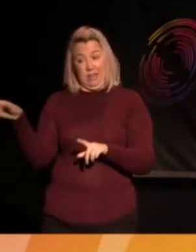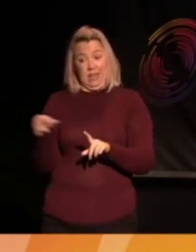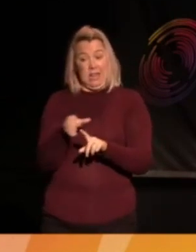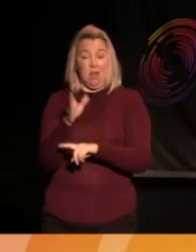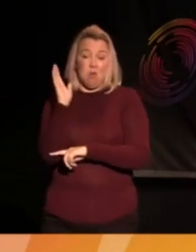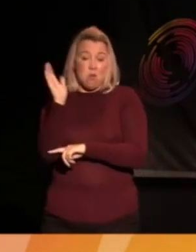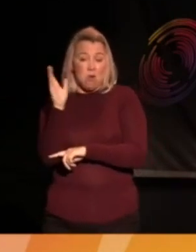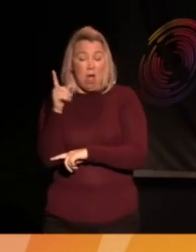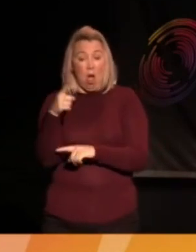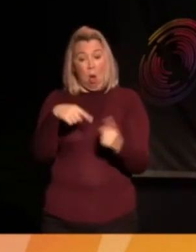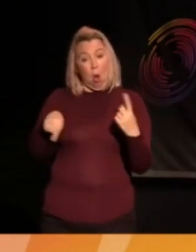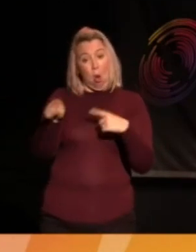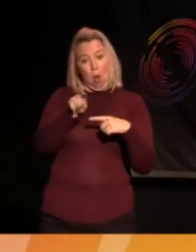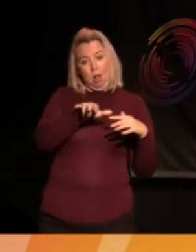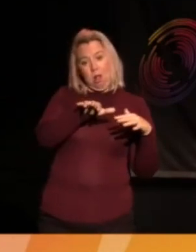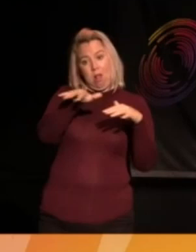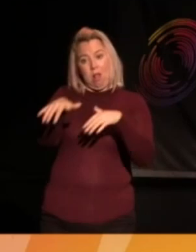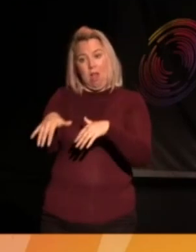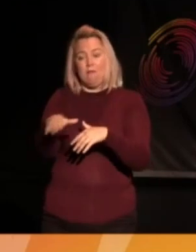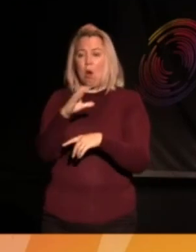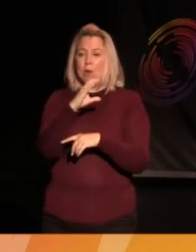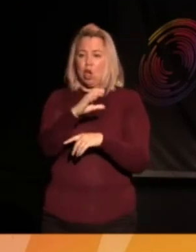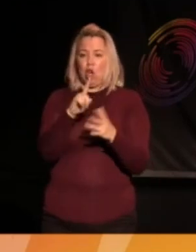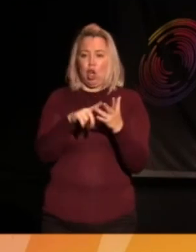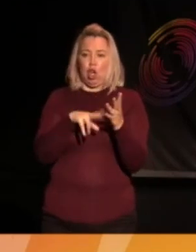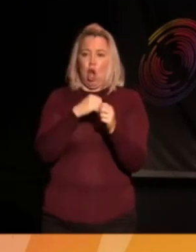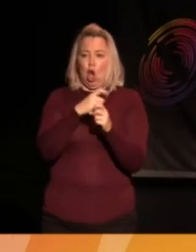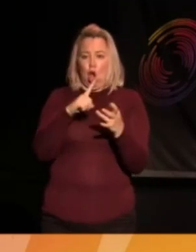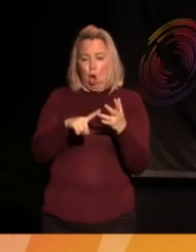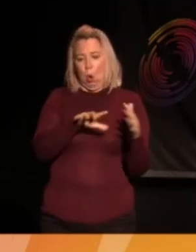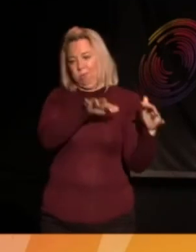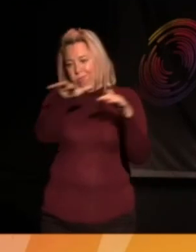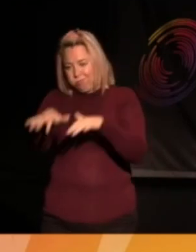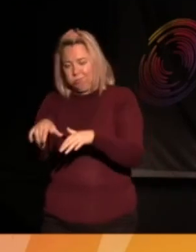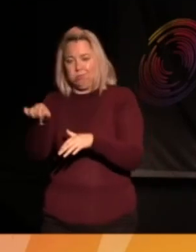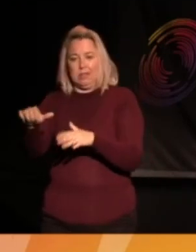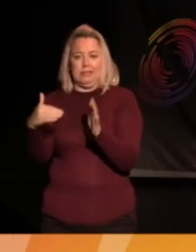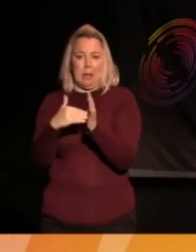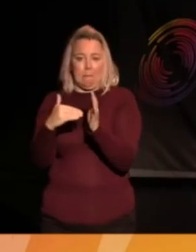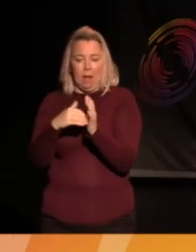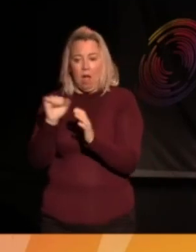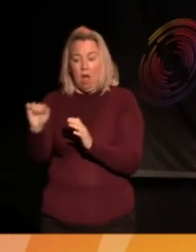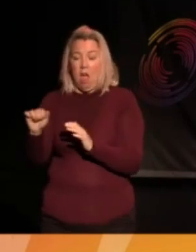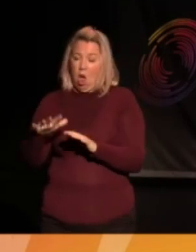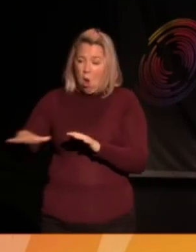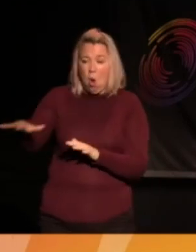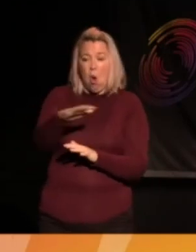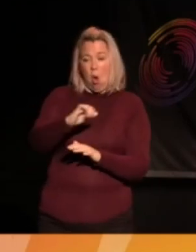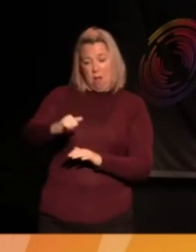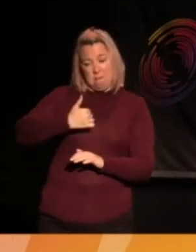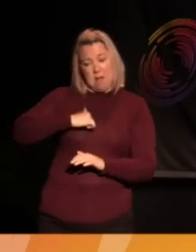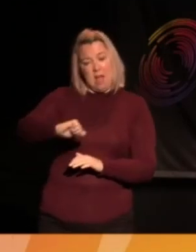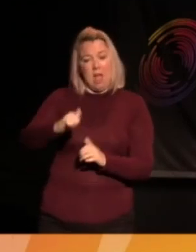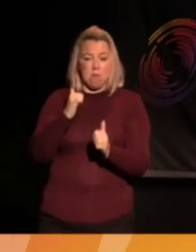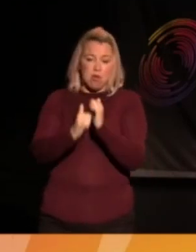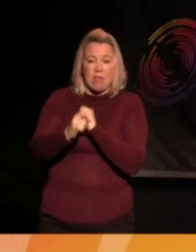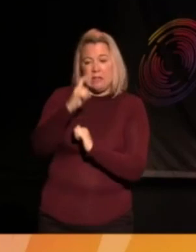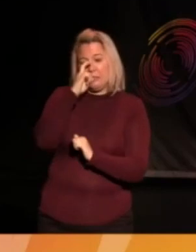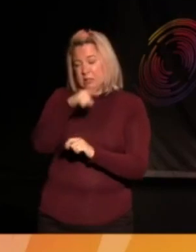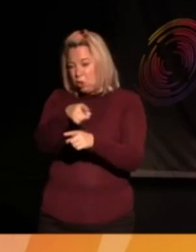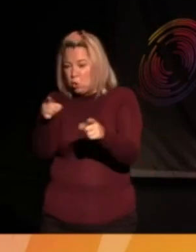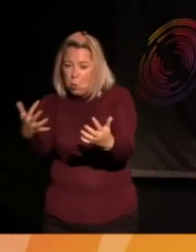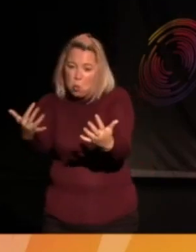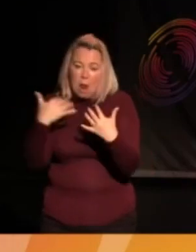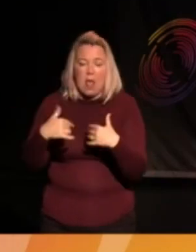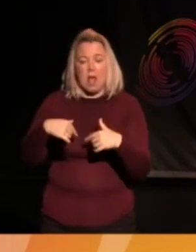all, they'd all come over the border from the Congo, and he was telling them all how they were all his brothers and sisters, and every single one of them was welcome. And I remember the